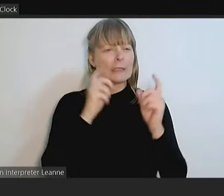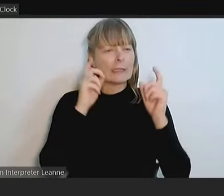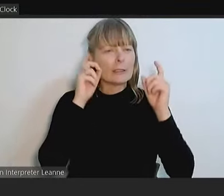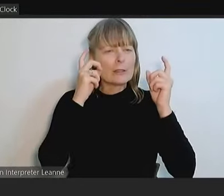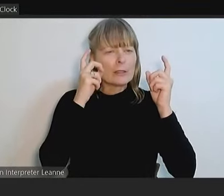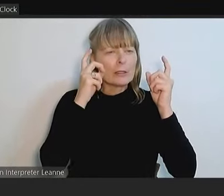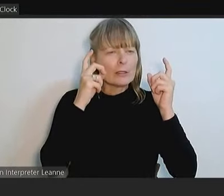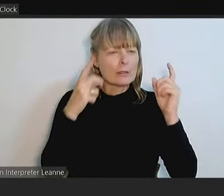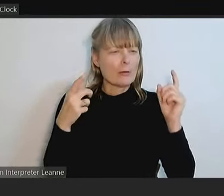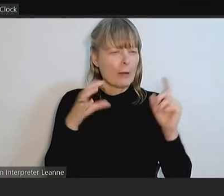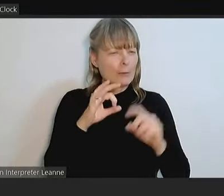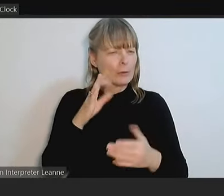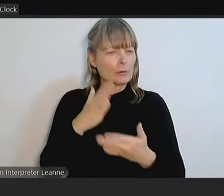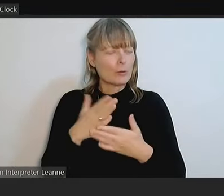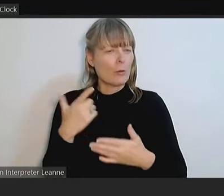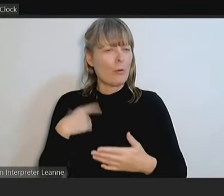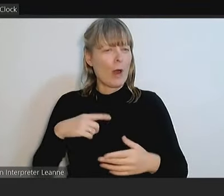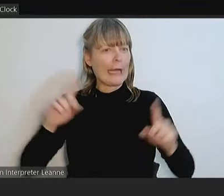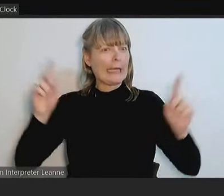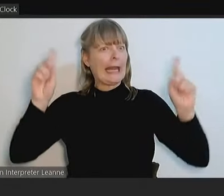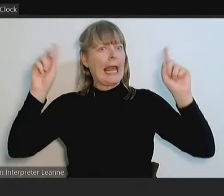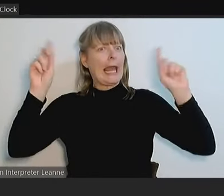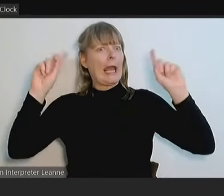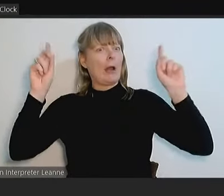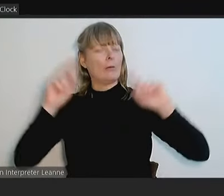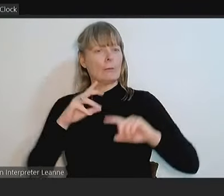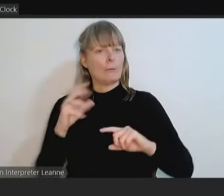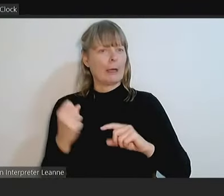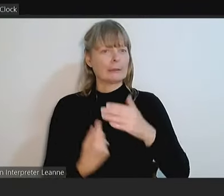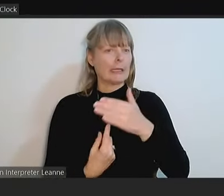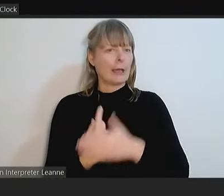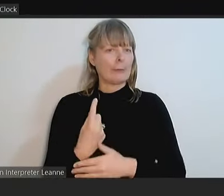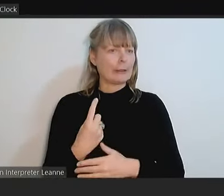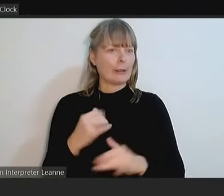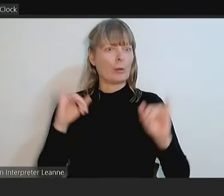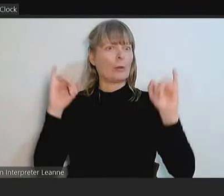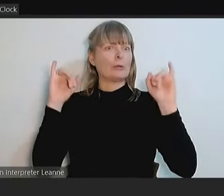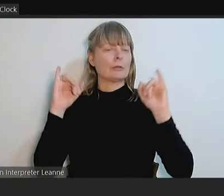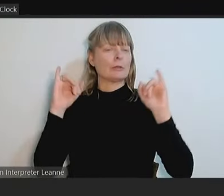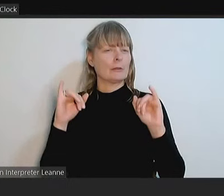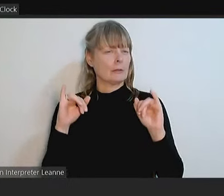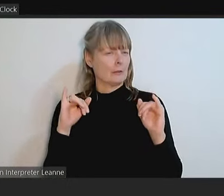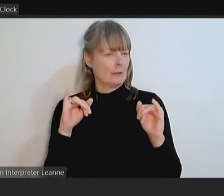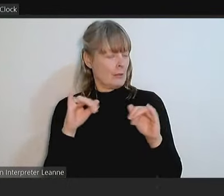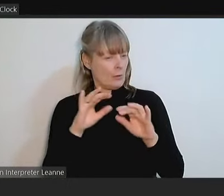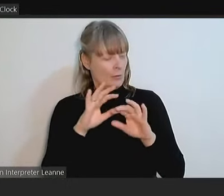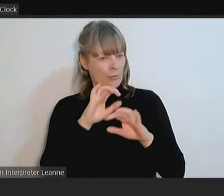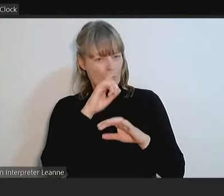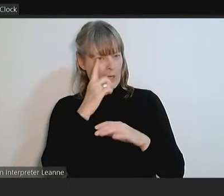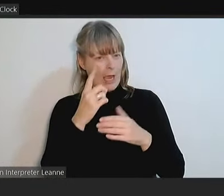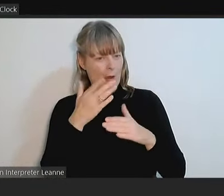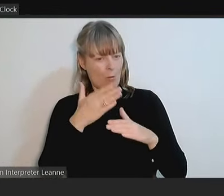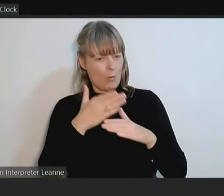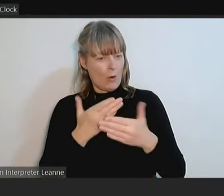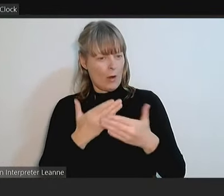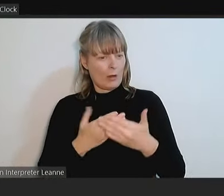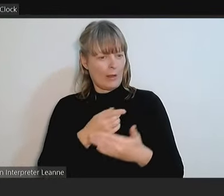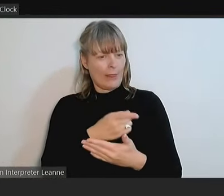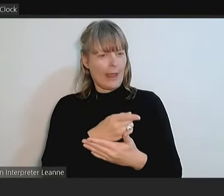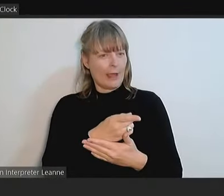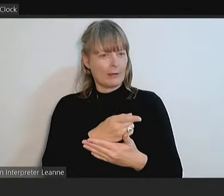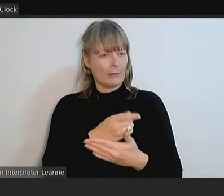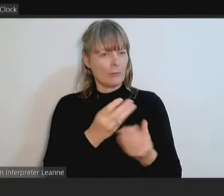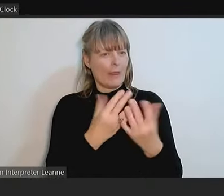this point in time on this item as no works can be done until anyway after all the reports had come back as what was my understanding.